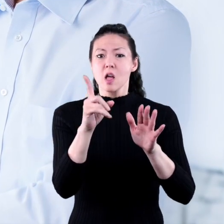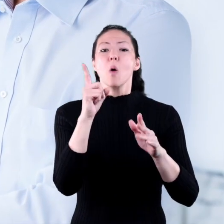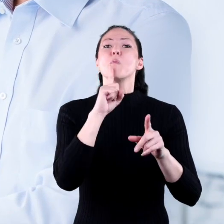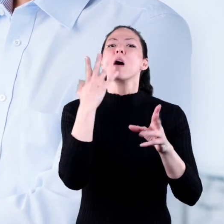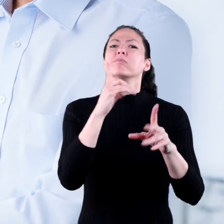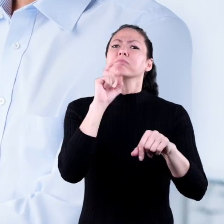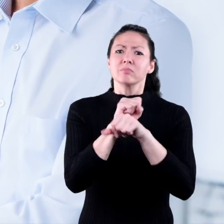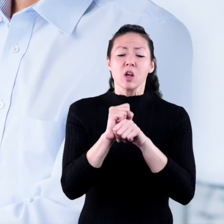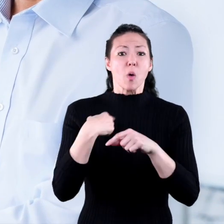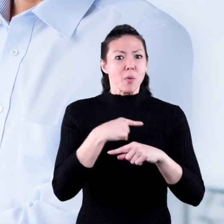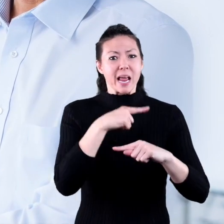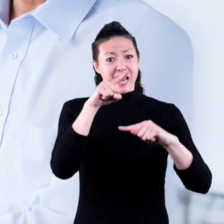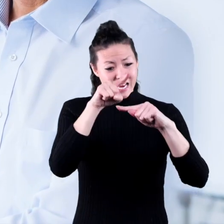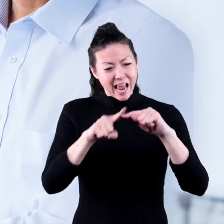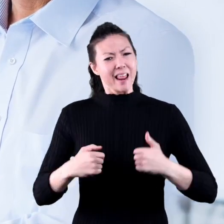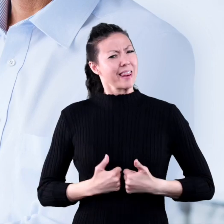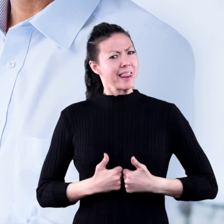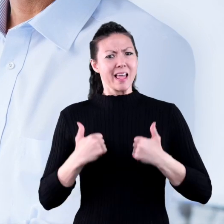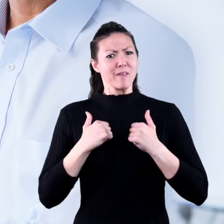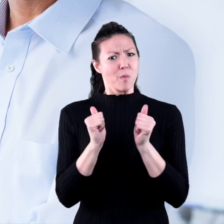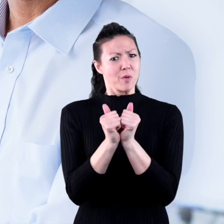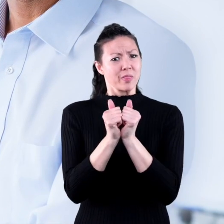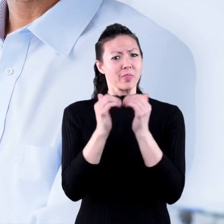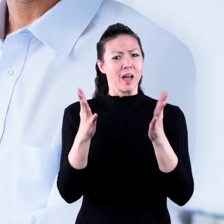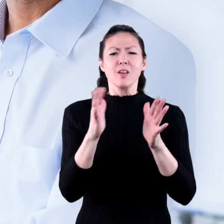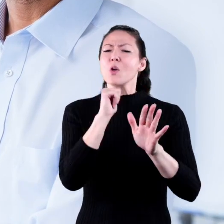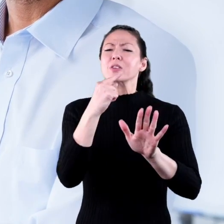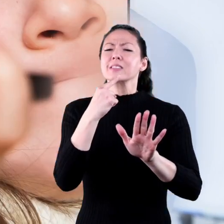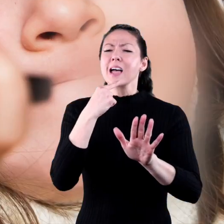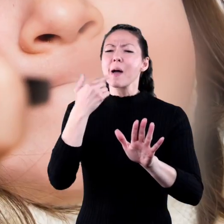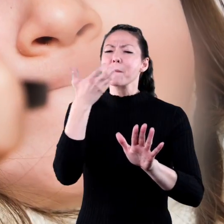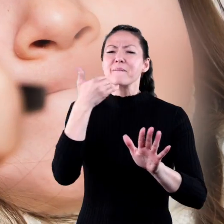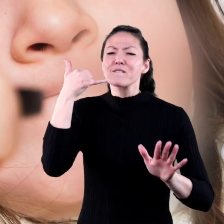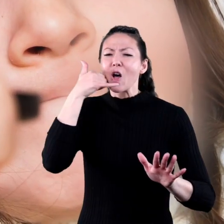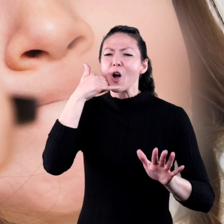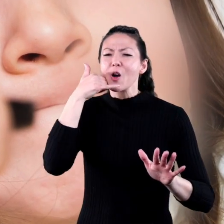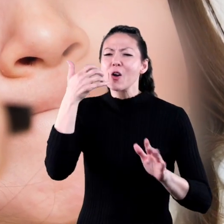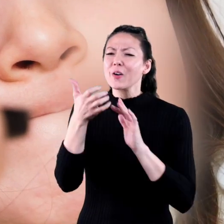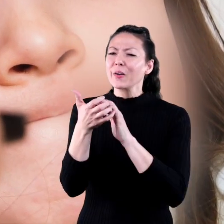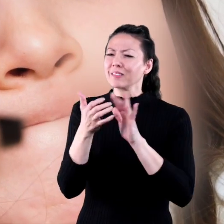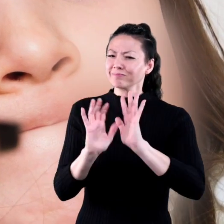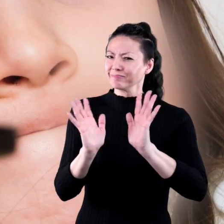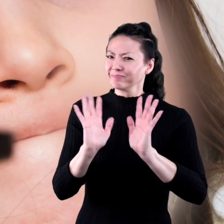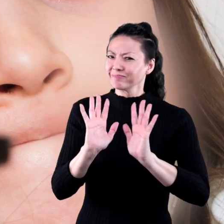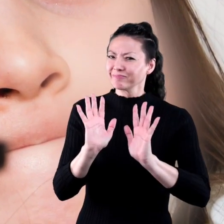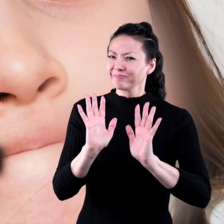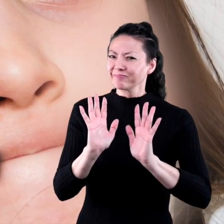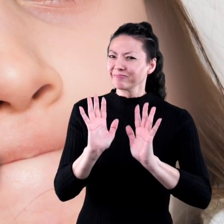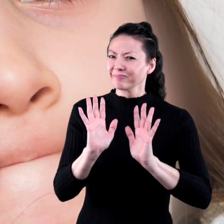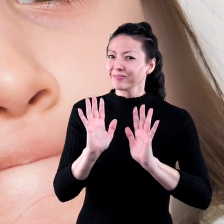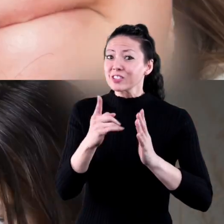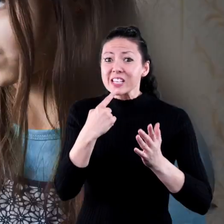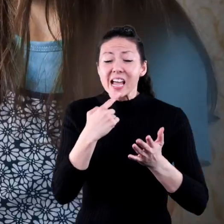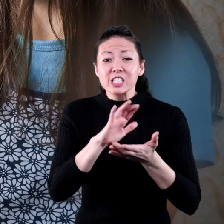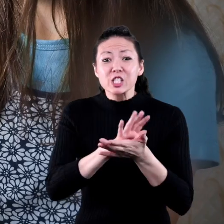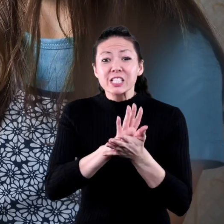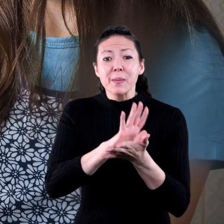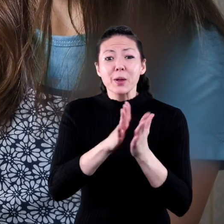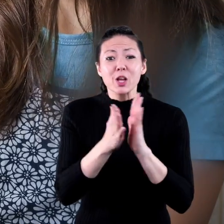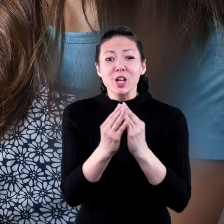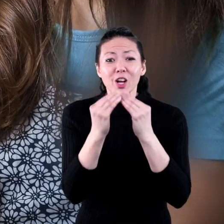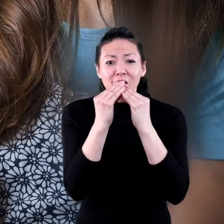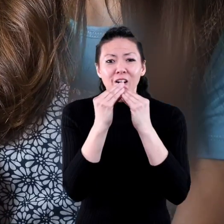is the one thing you cannot live without? And please, don't say your smartphone. Who said